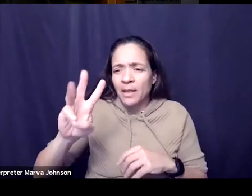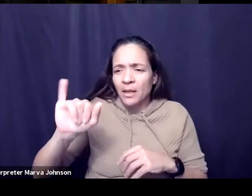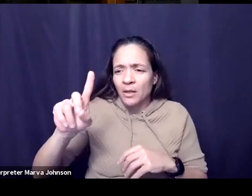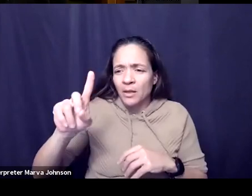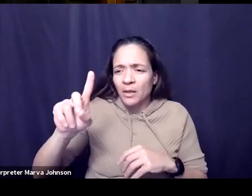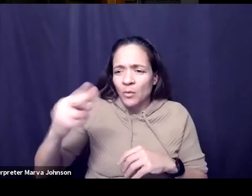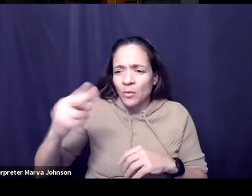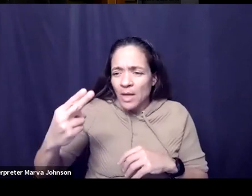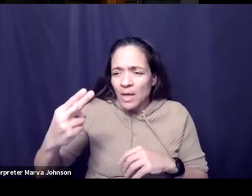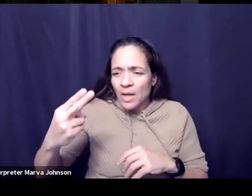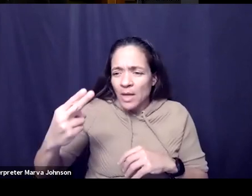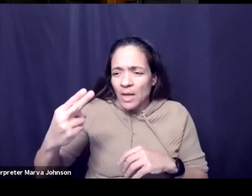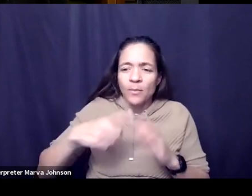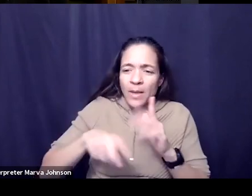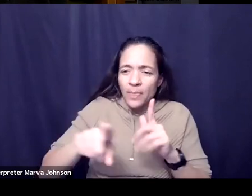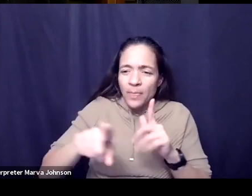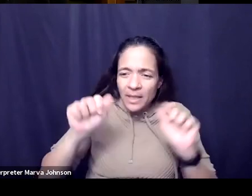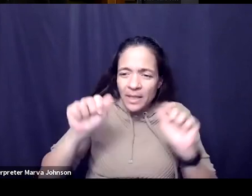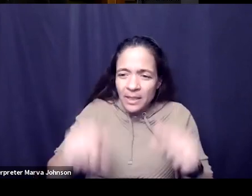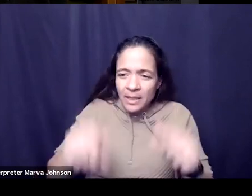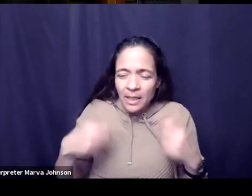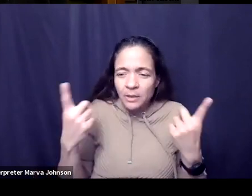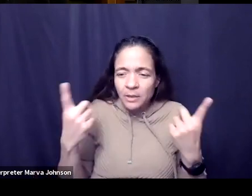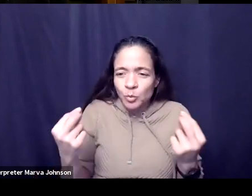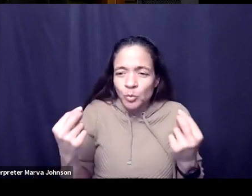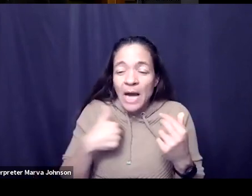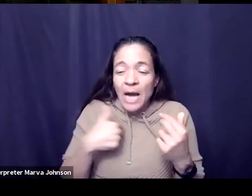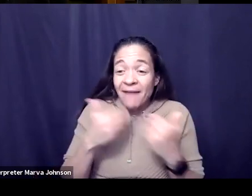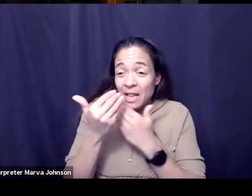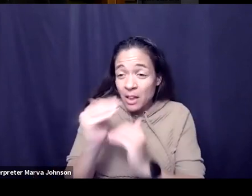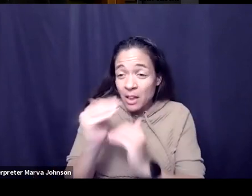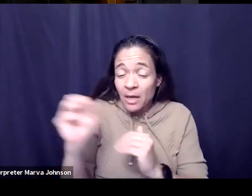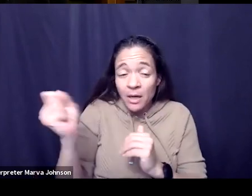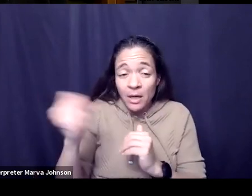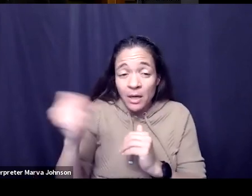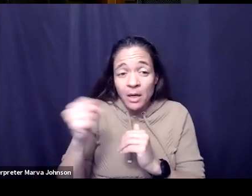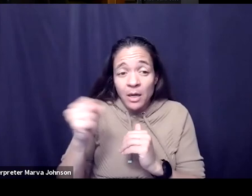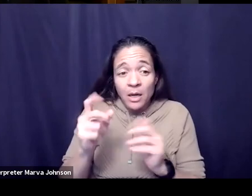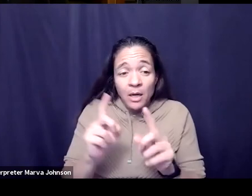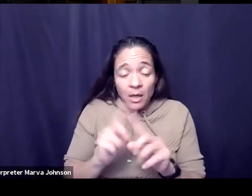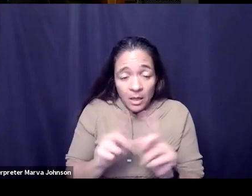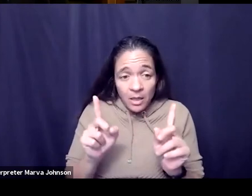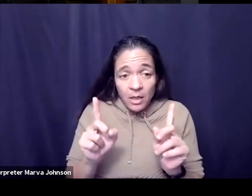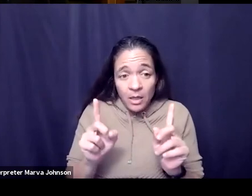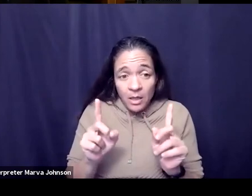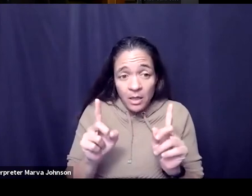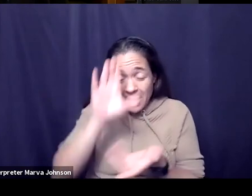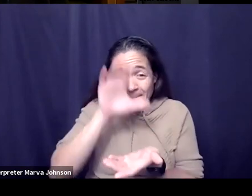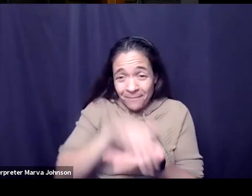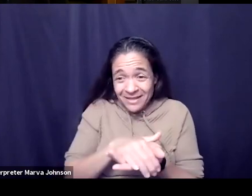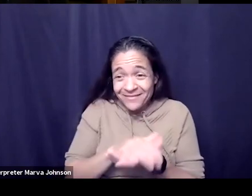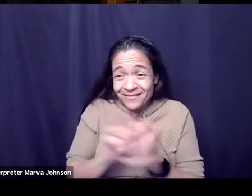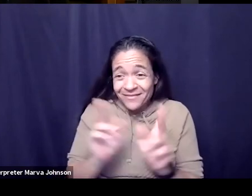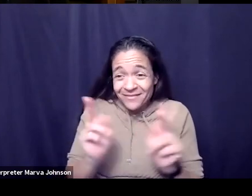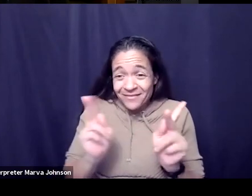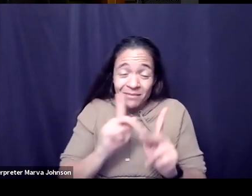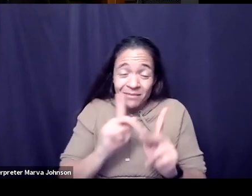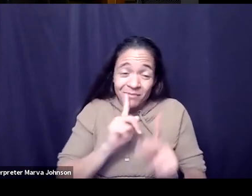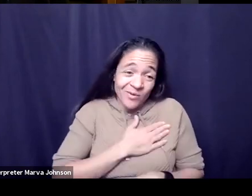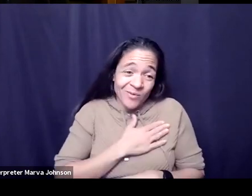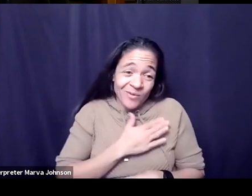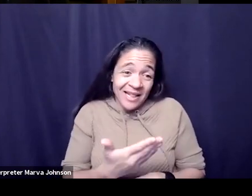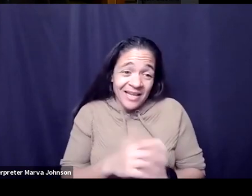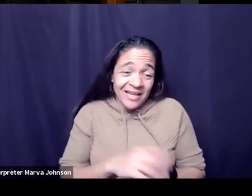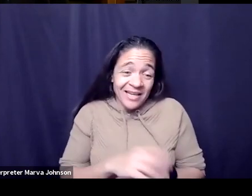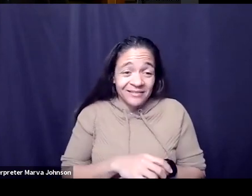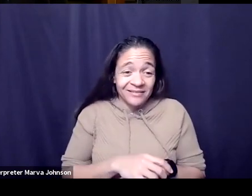um i believe that people are are you know are willing and brave enough and courageous enough to go